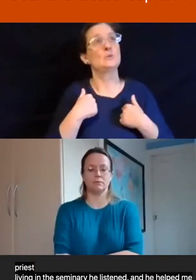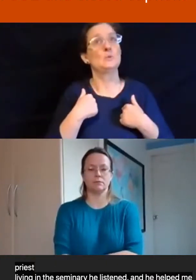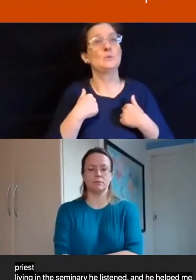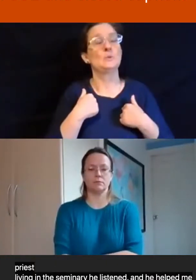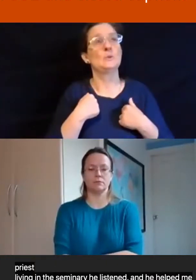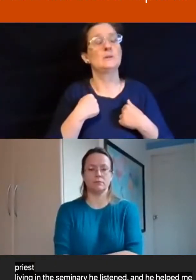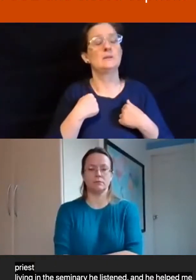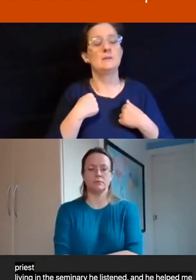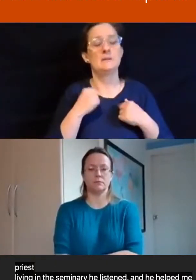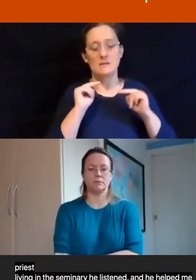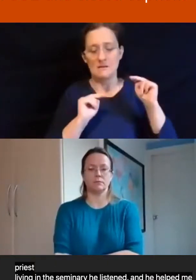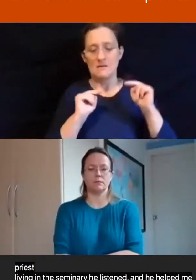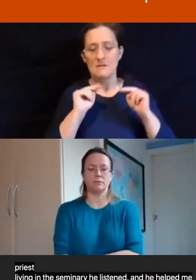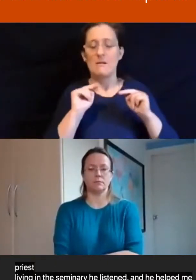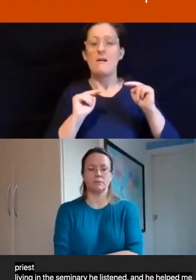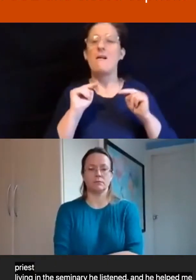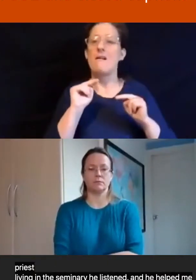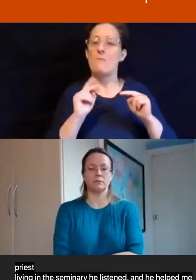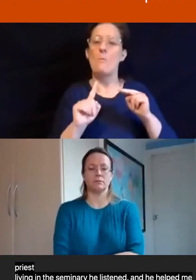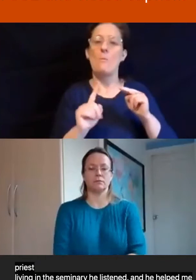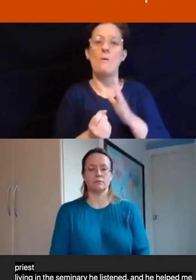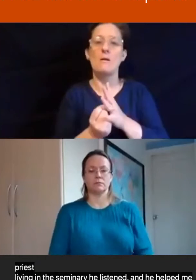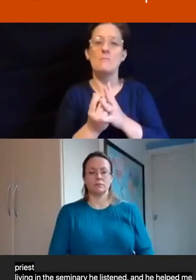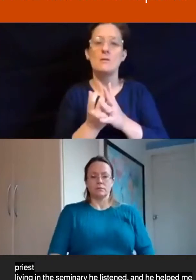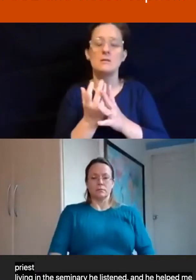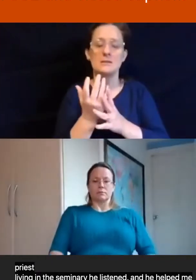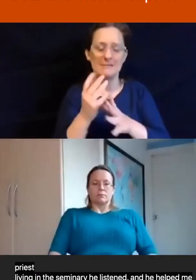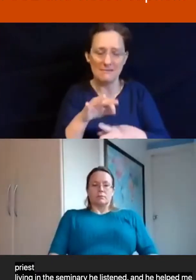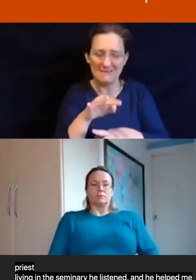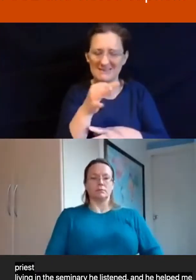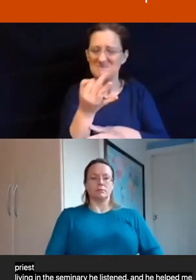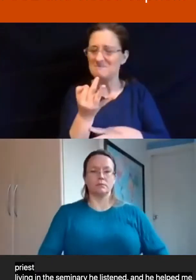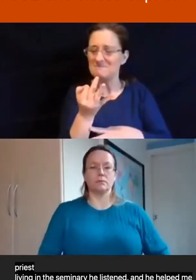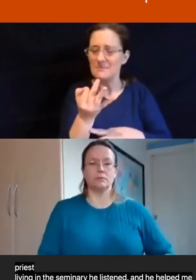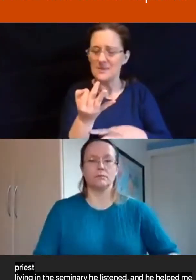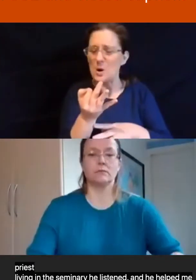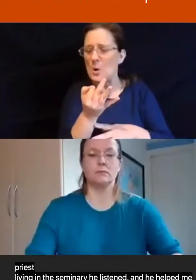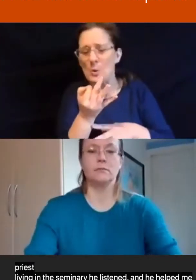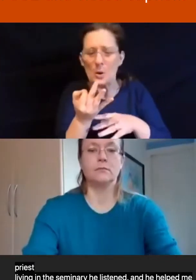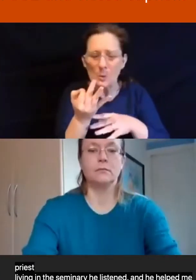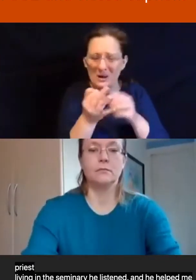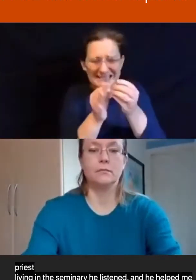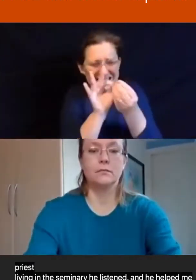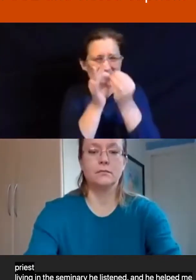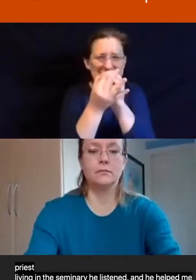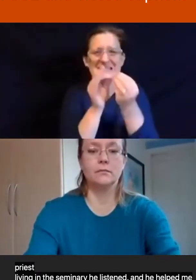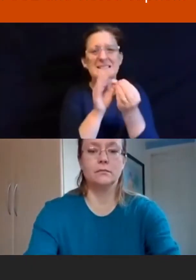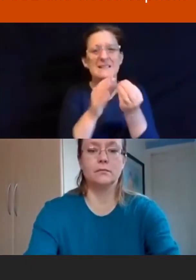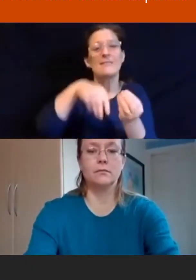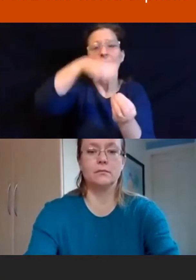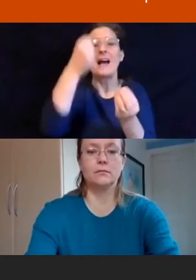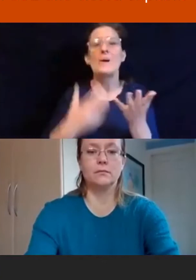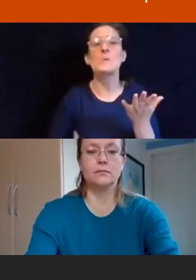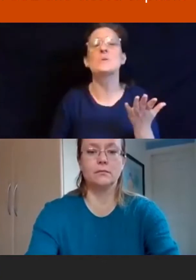was emerging from all the fragments and all the dust and rubble. Much